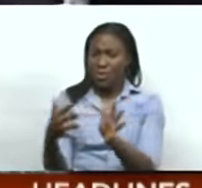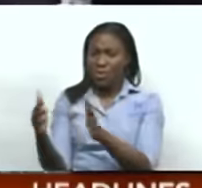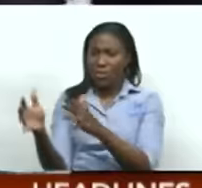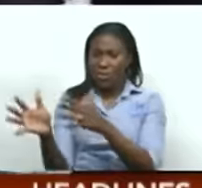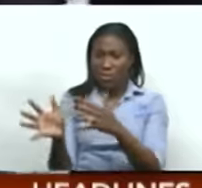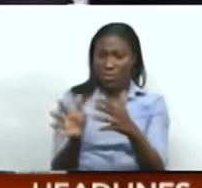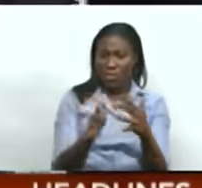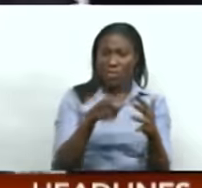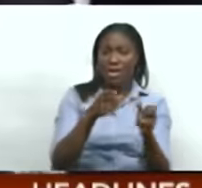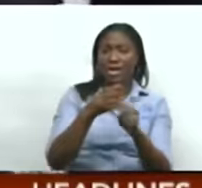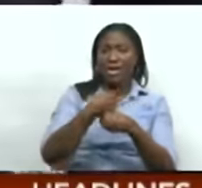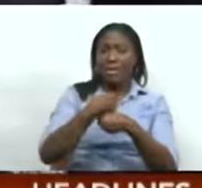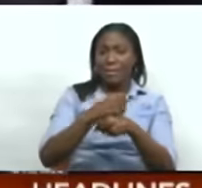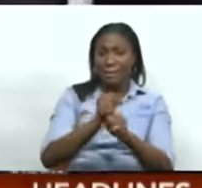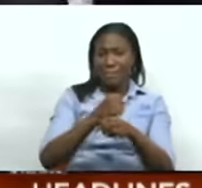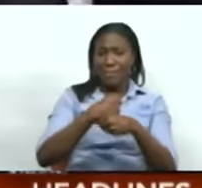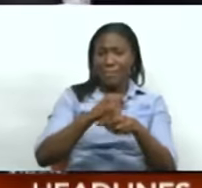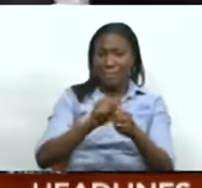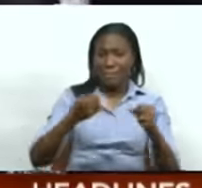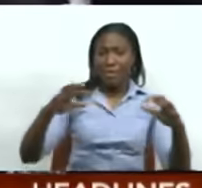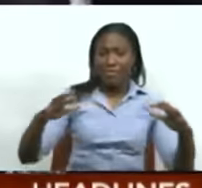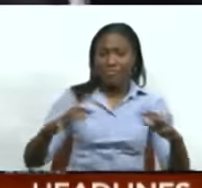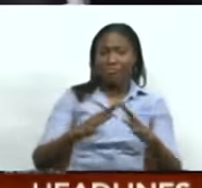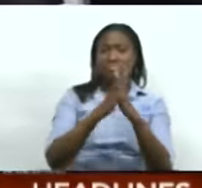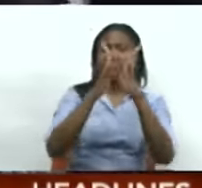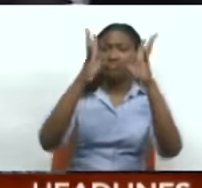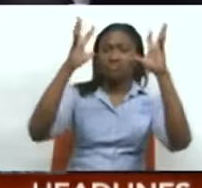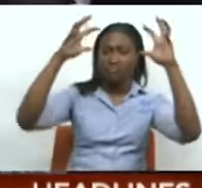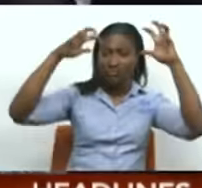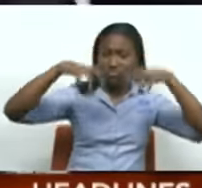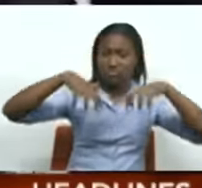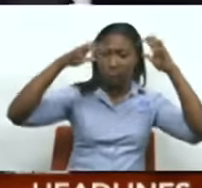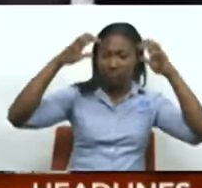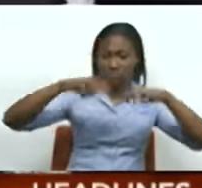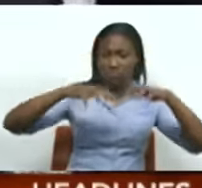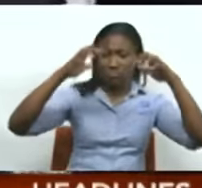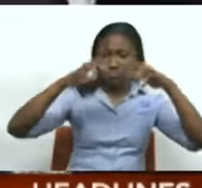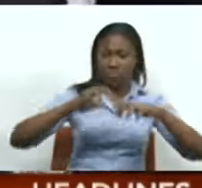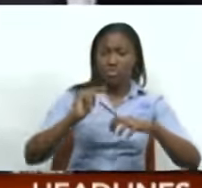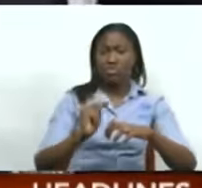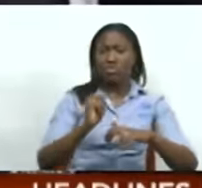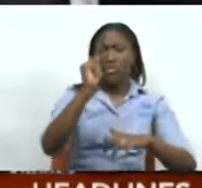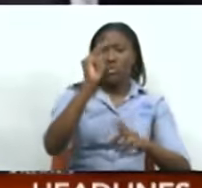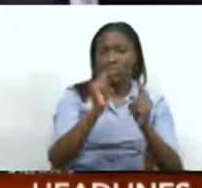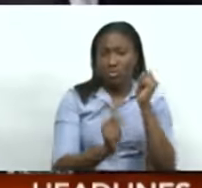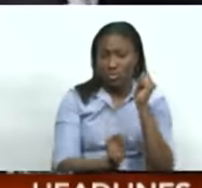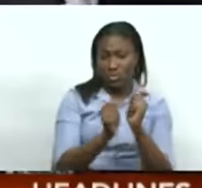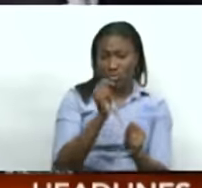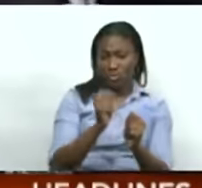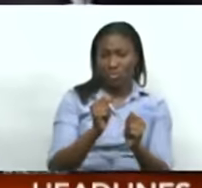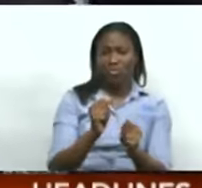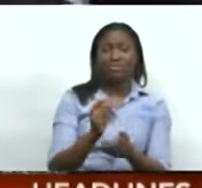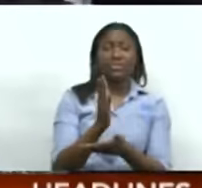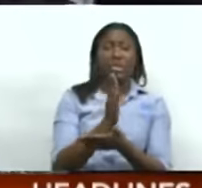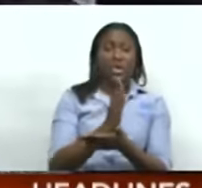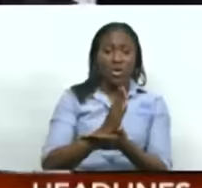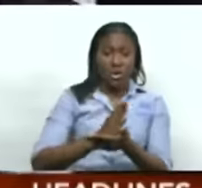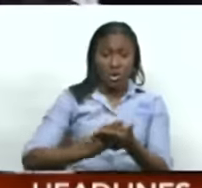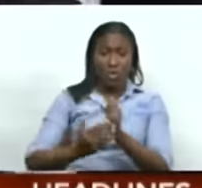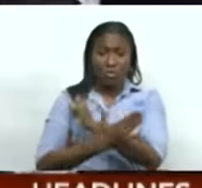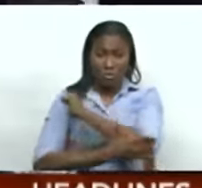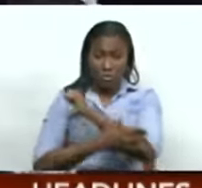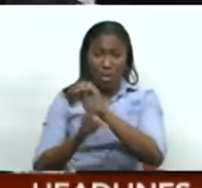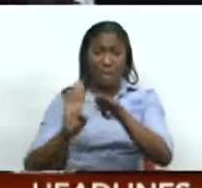causing some convergence, leading to showers and thunderstorms mainly north of our country. We have flash flood watches in effect for